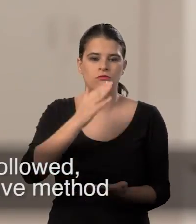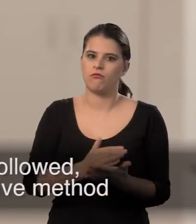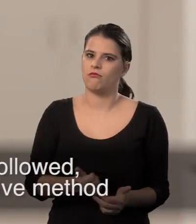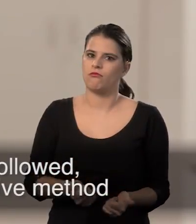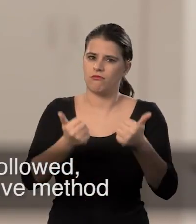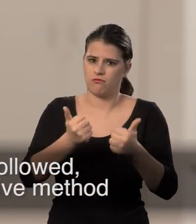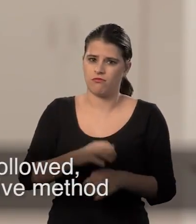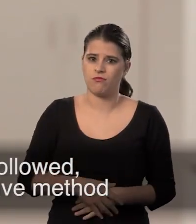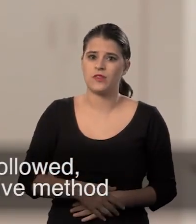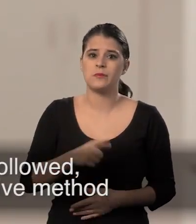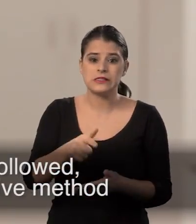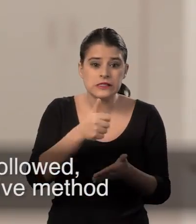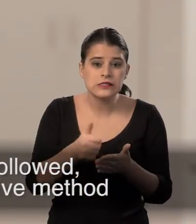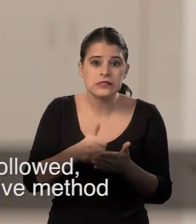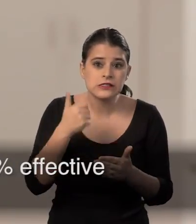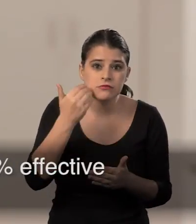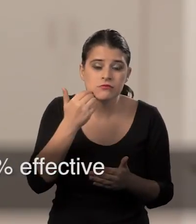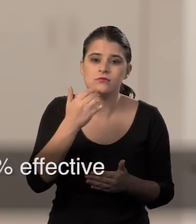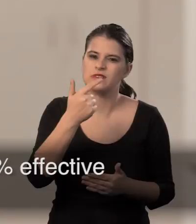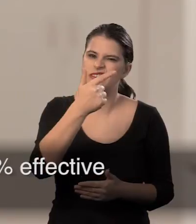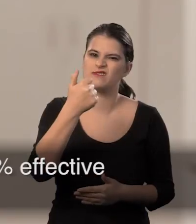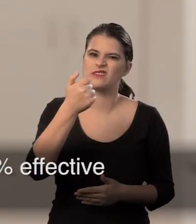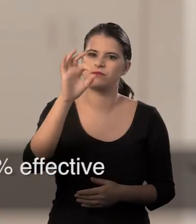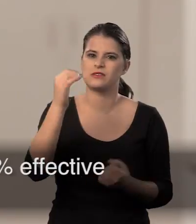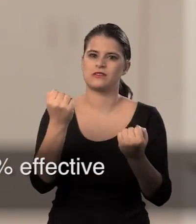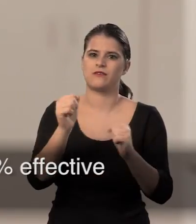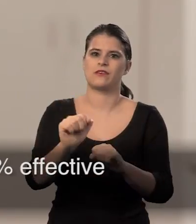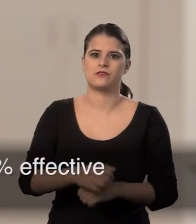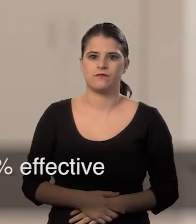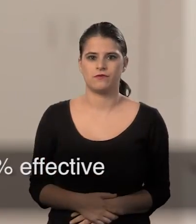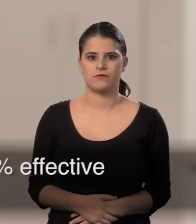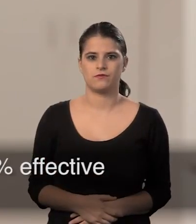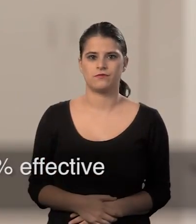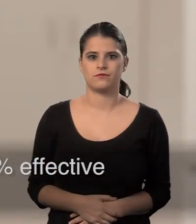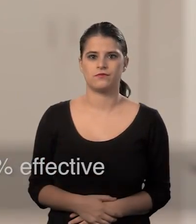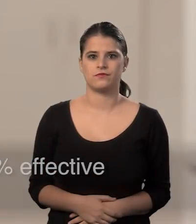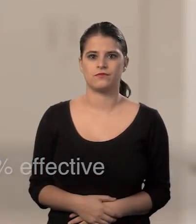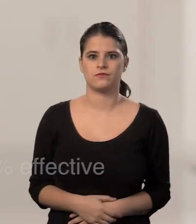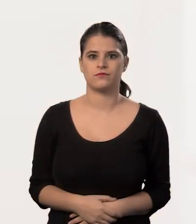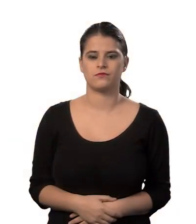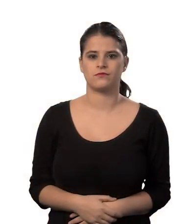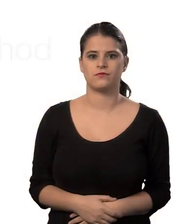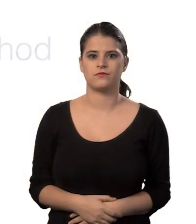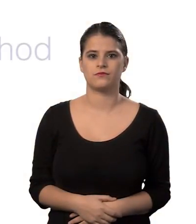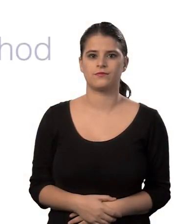awareness is a very effective method. But with typical use, it's around 76% effective.